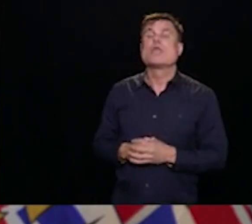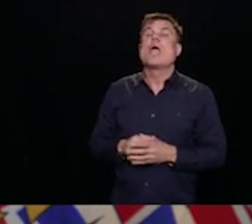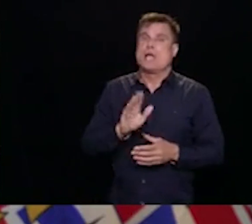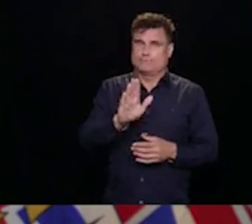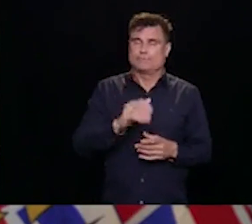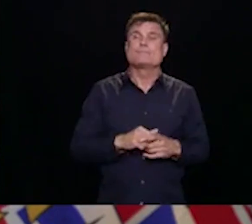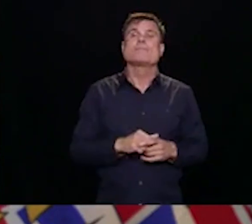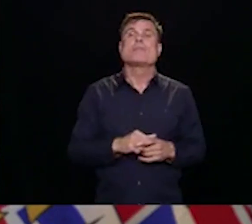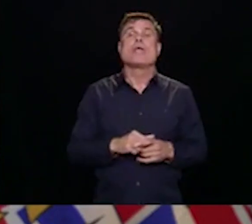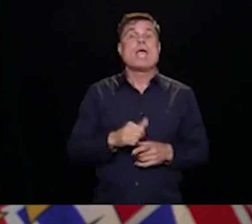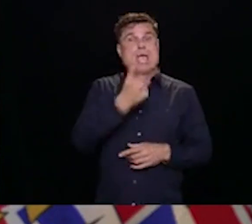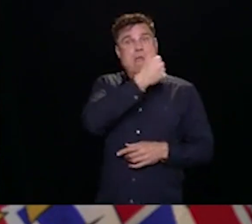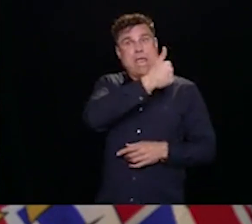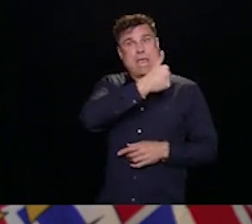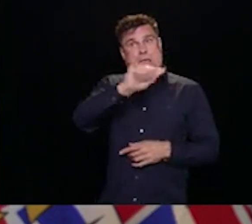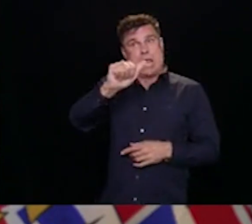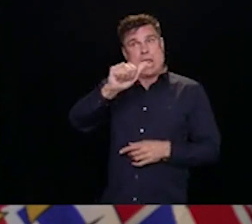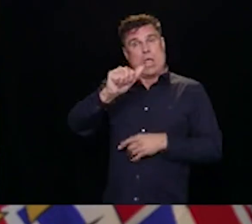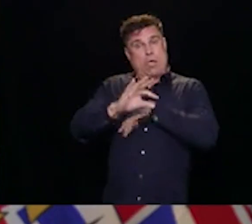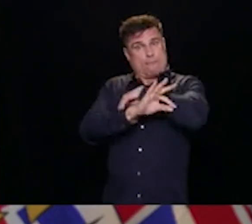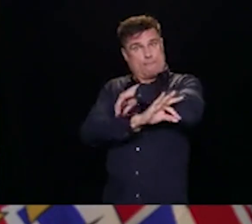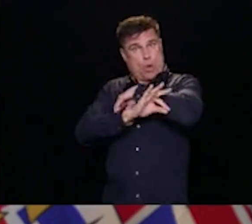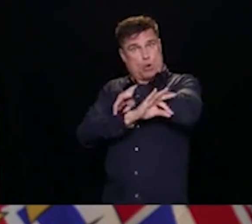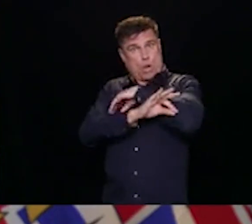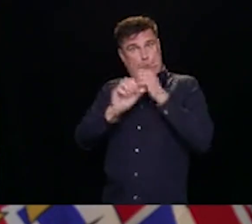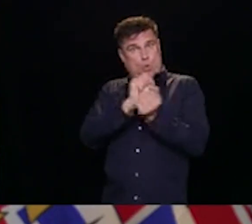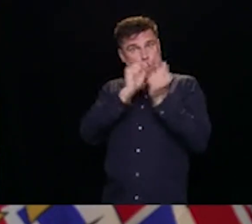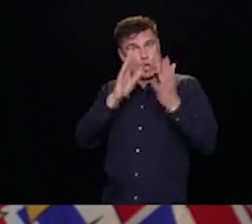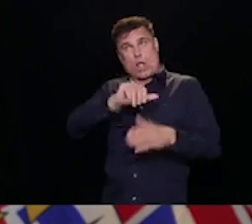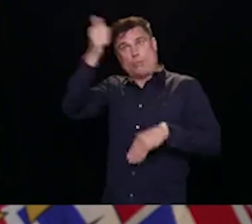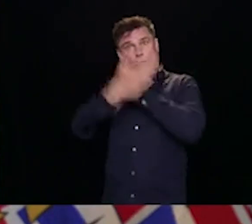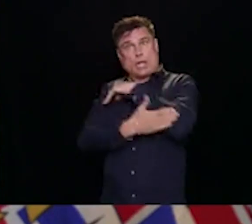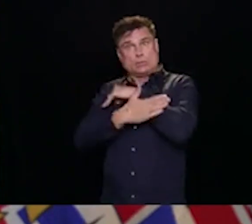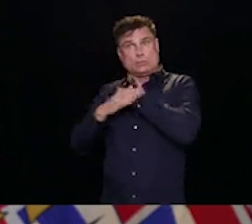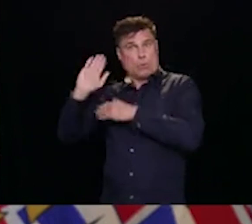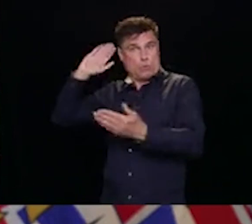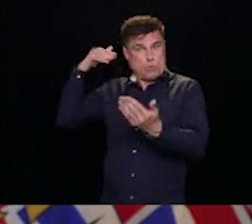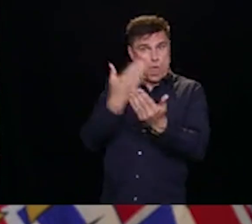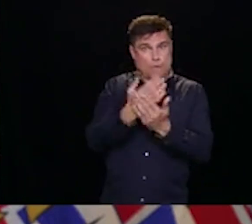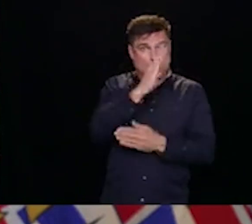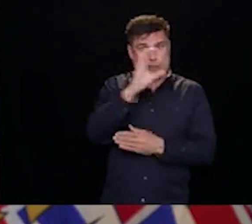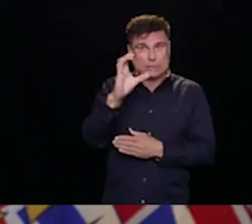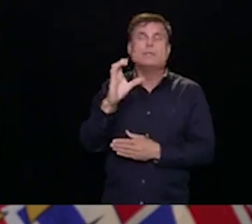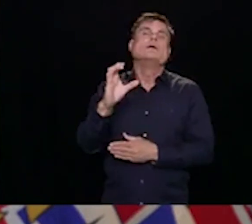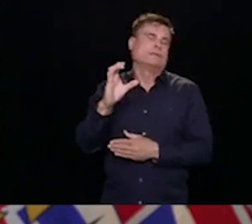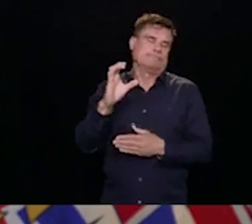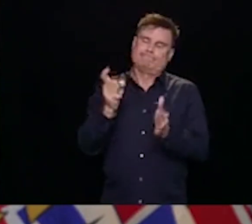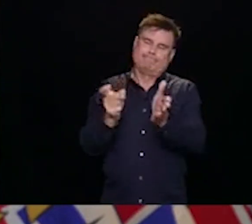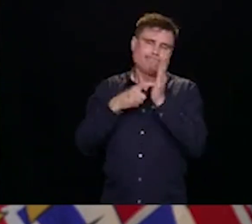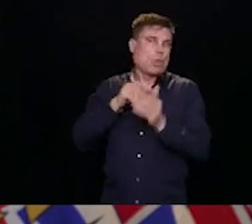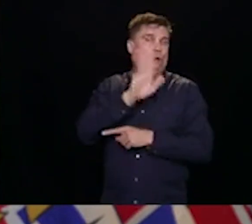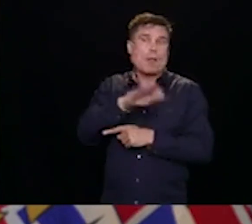into hotels in the lower mainland, and made sure that they had what they need so they could successfully quarantine.